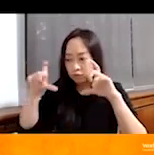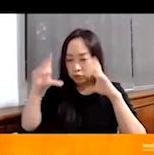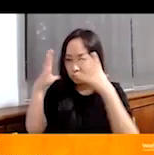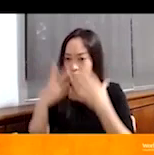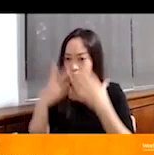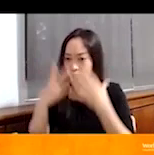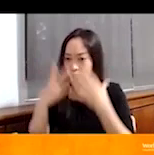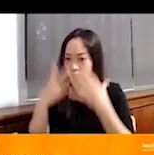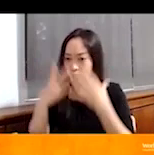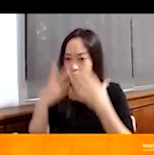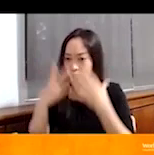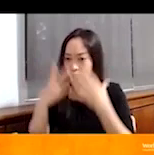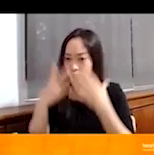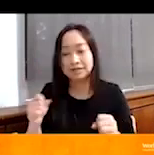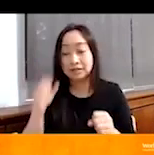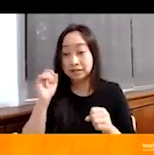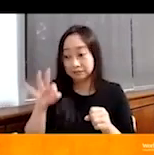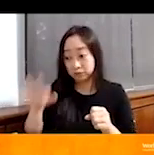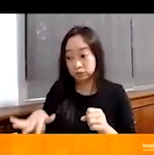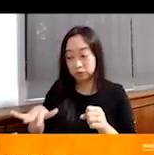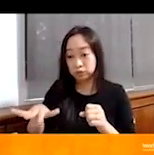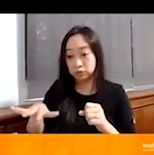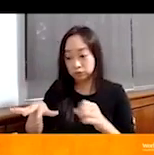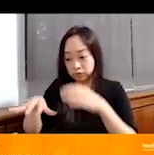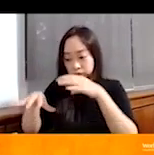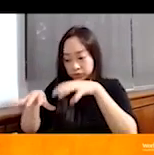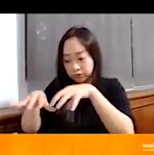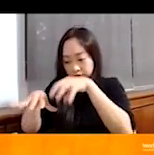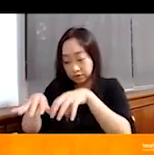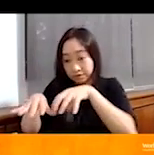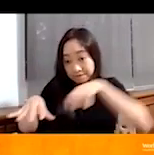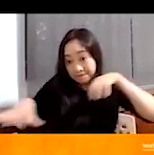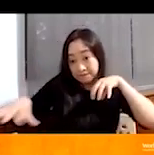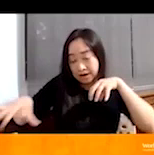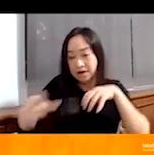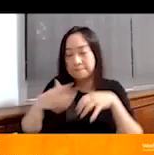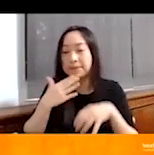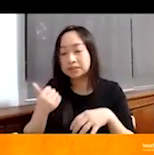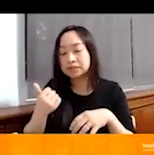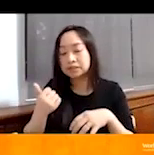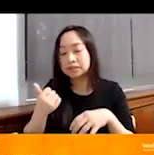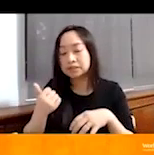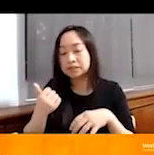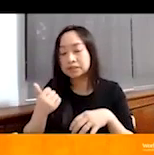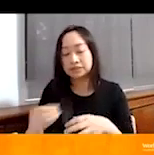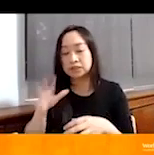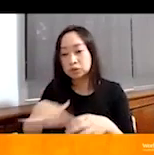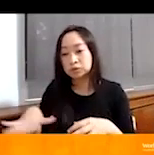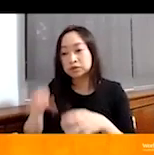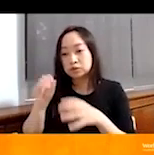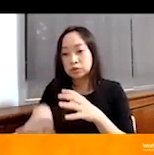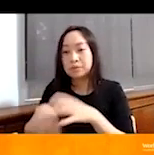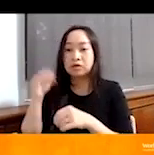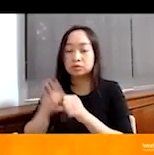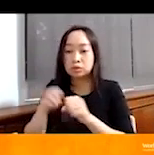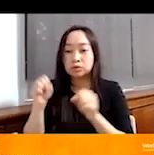unsafe. And so if the parents will often choose for the girl to drop out, be safe